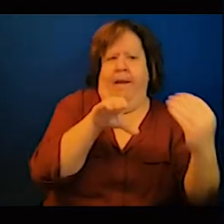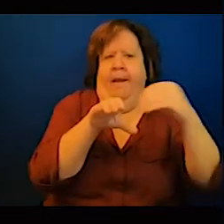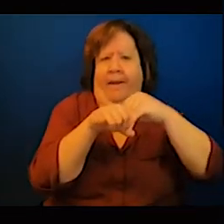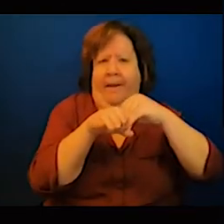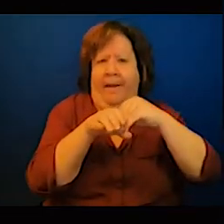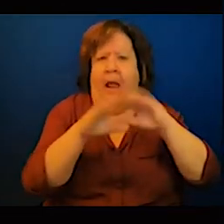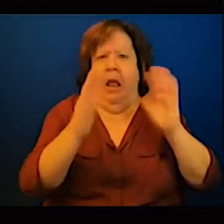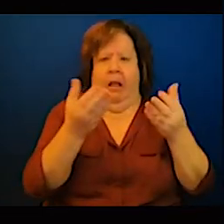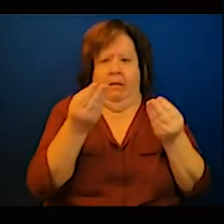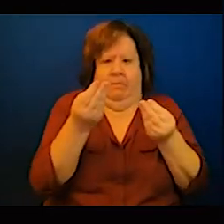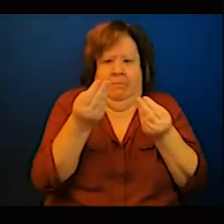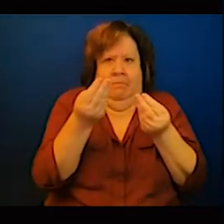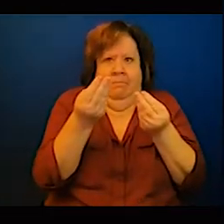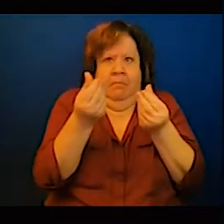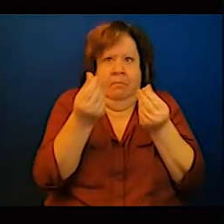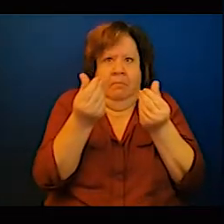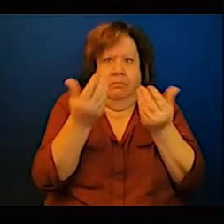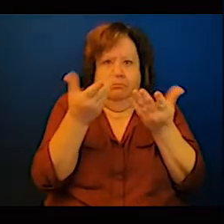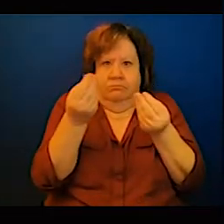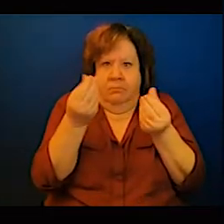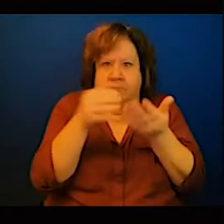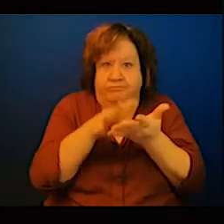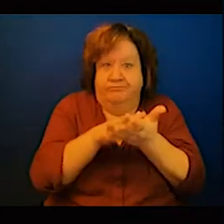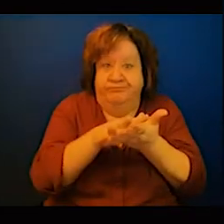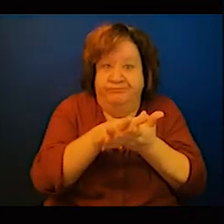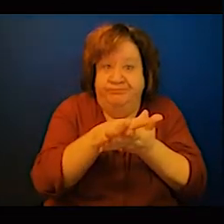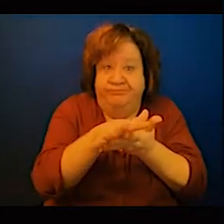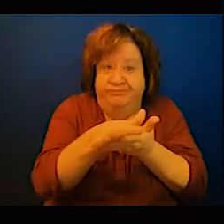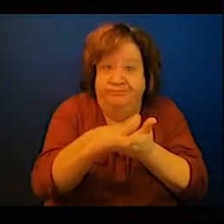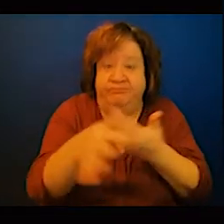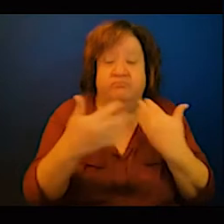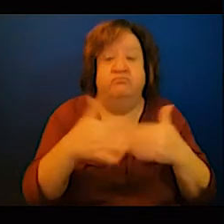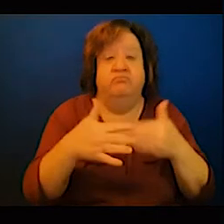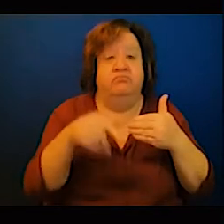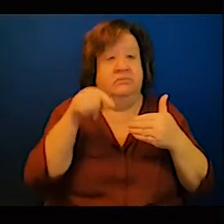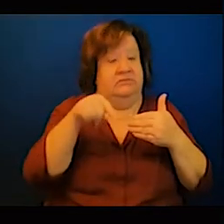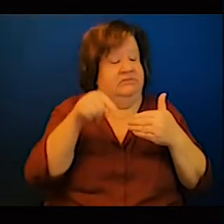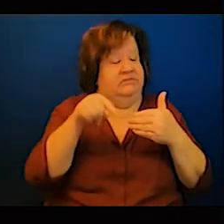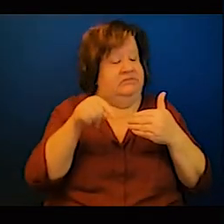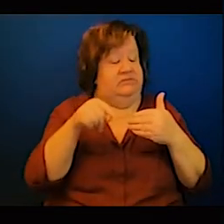realize the NDCs, the roadmaps that the countries put in place.